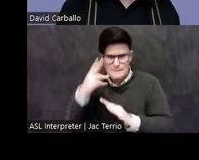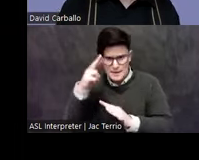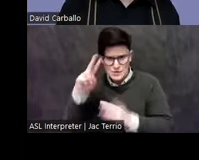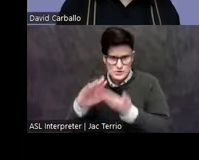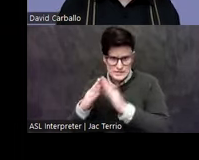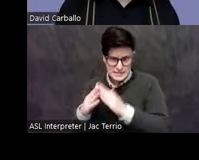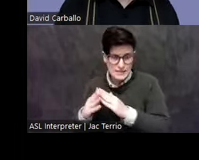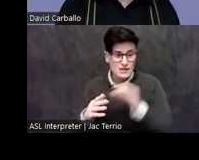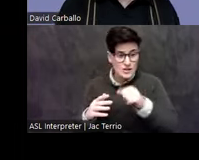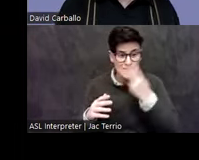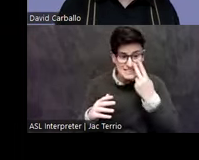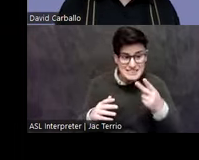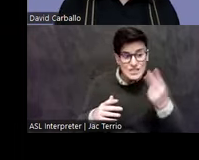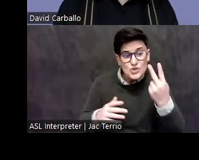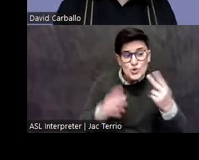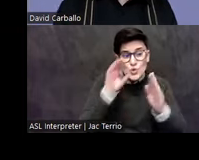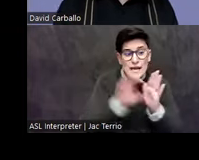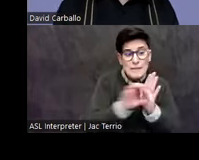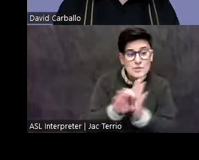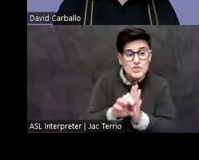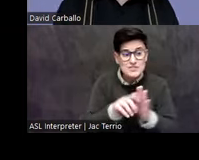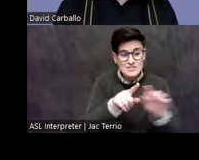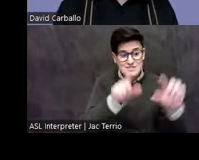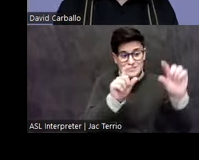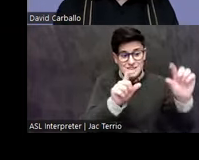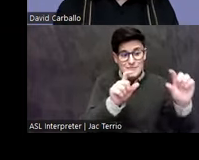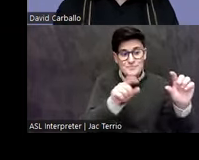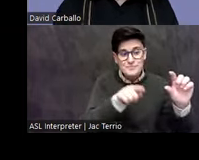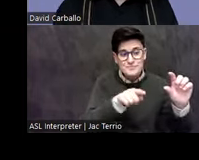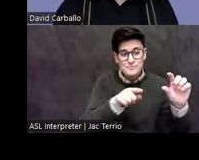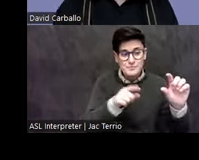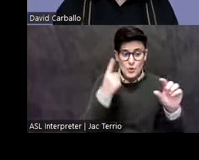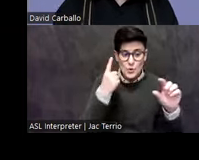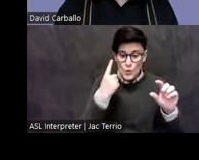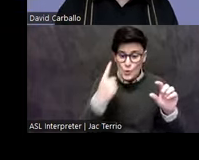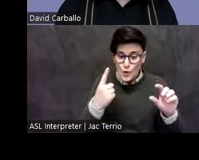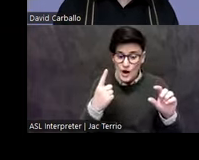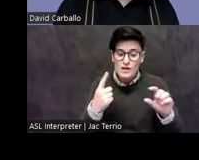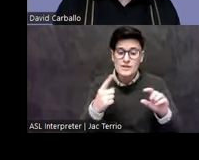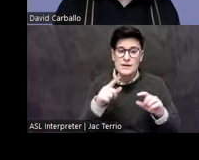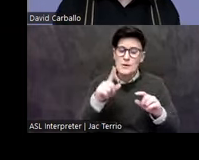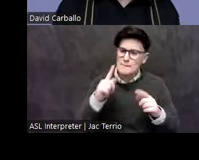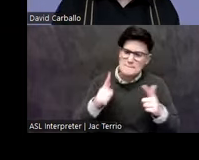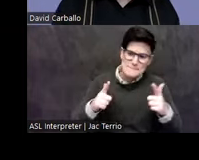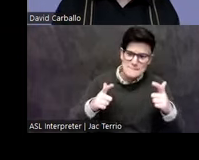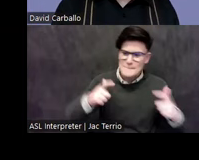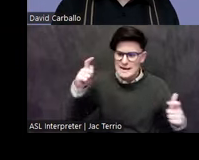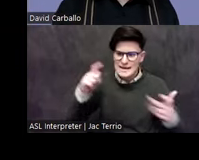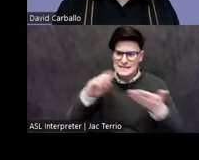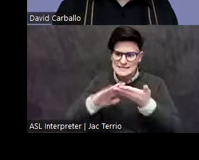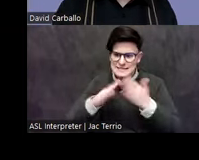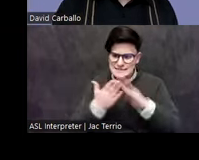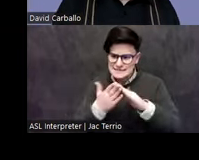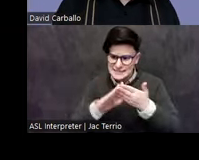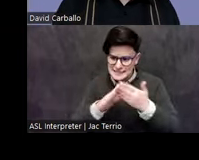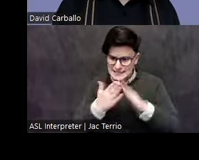these two little images that popped up on the map. One is of Teotihuacan that became the first megacity in central